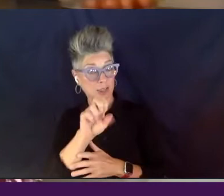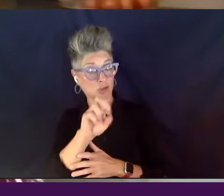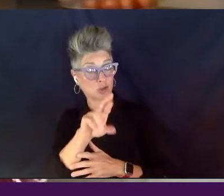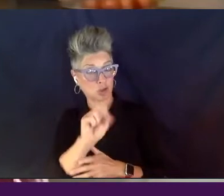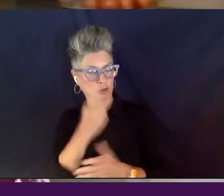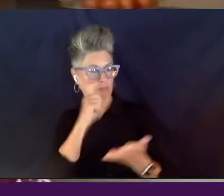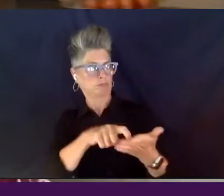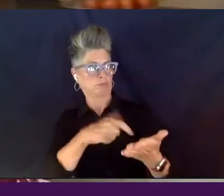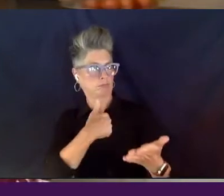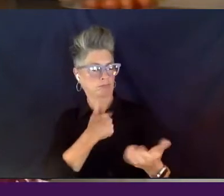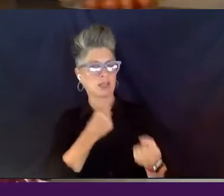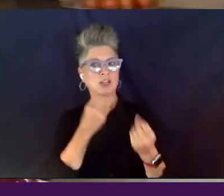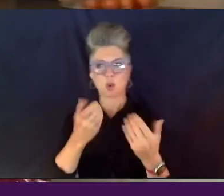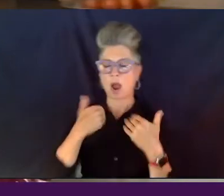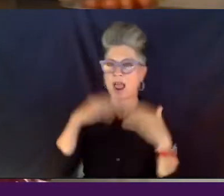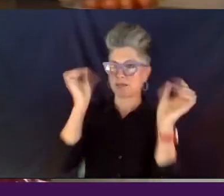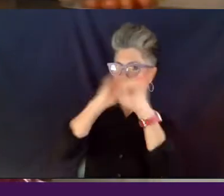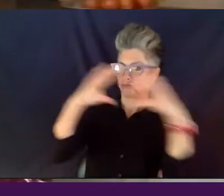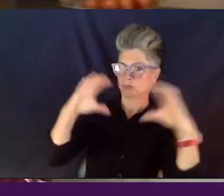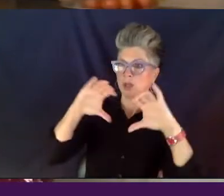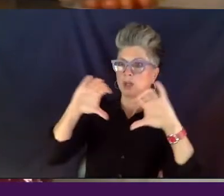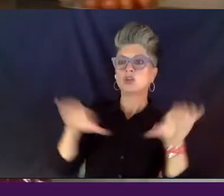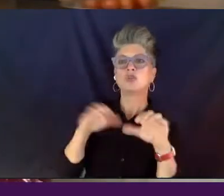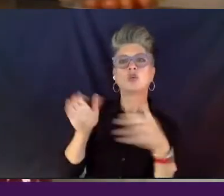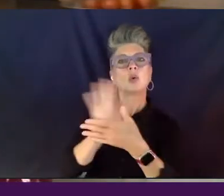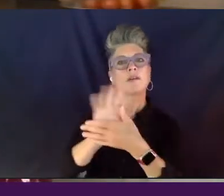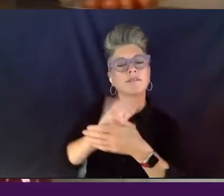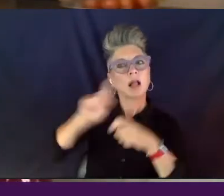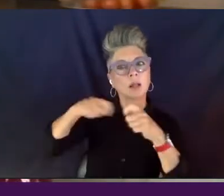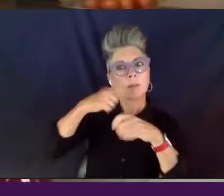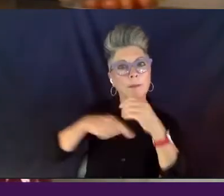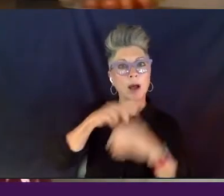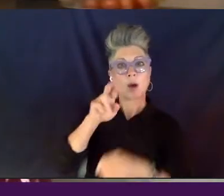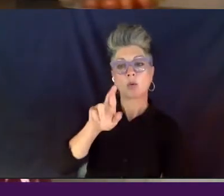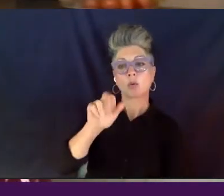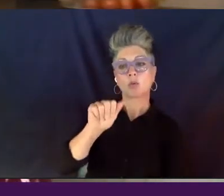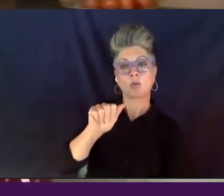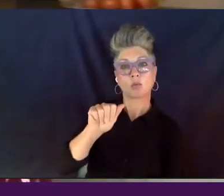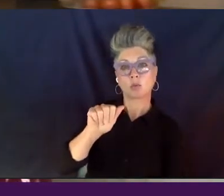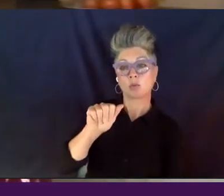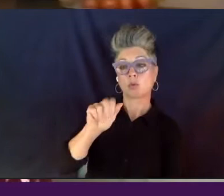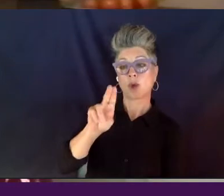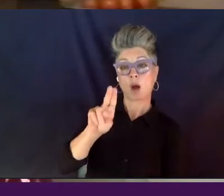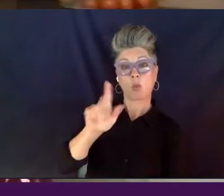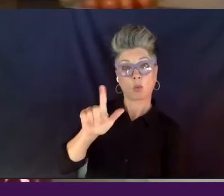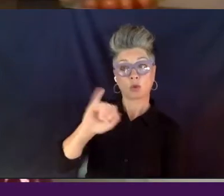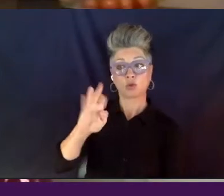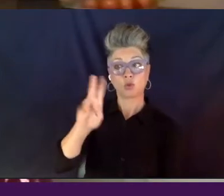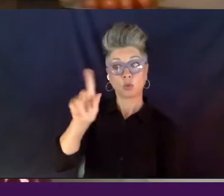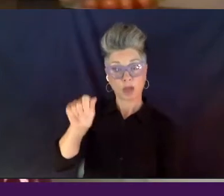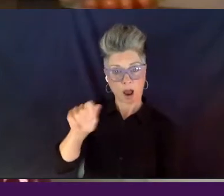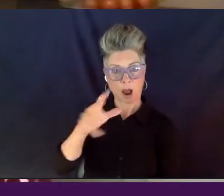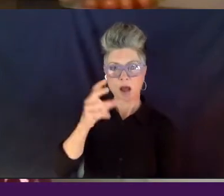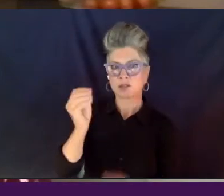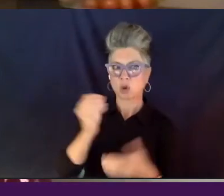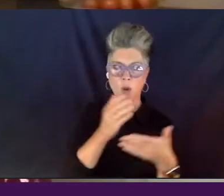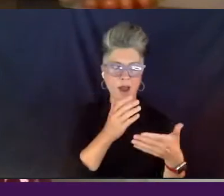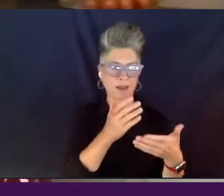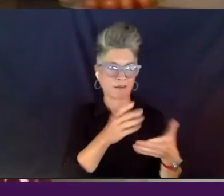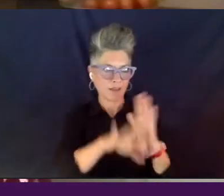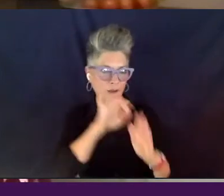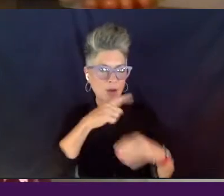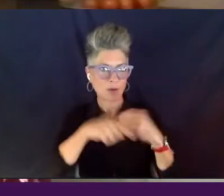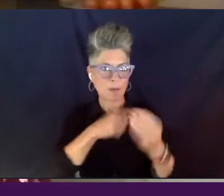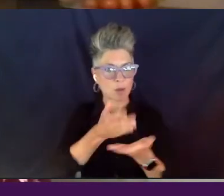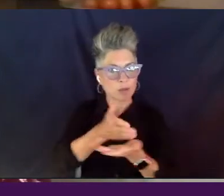had this vision to do a film on Raul Julia. And when I secured the rights and, and was able to share that with Michael, he was very nurturing and he was